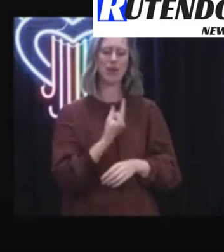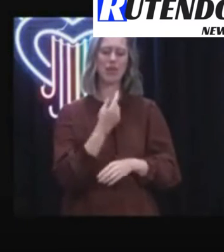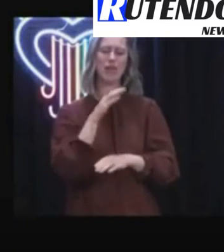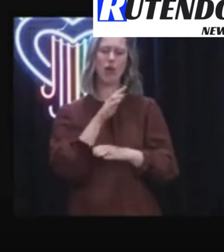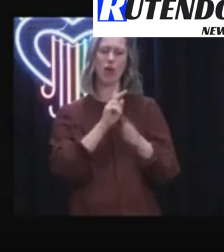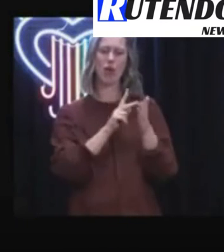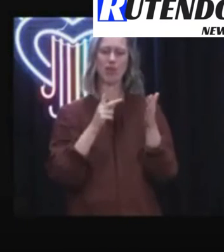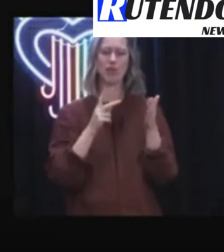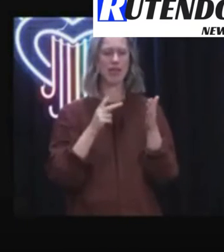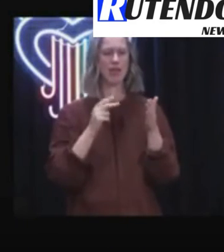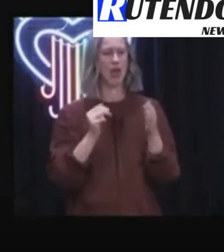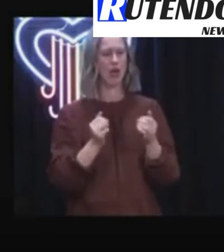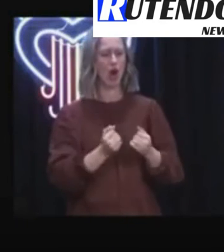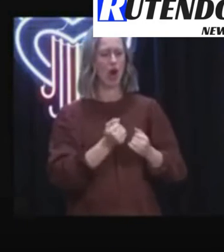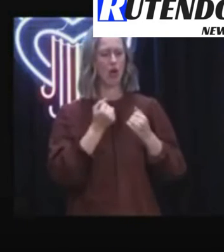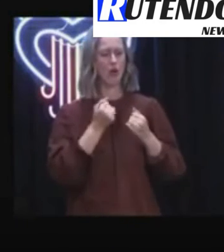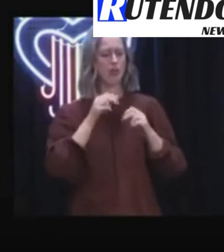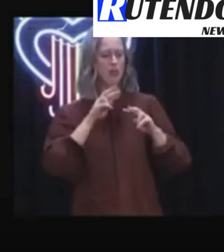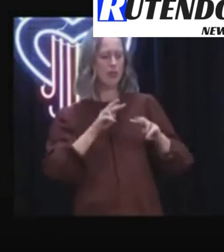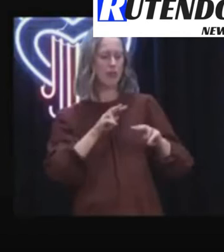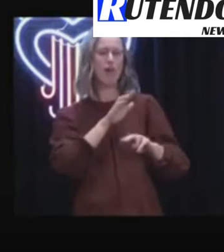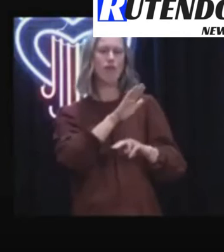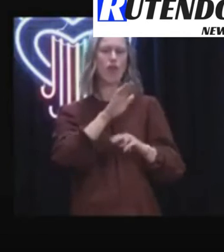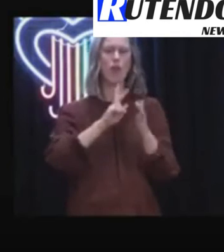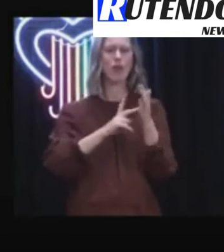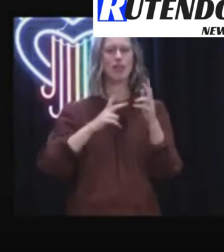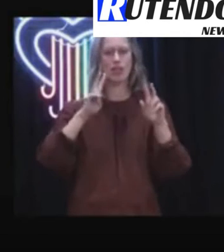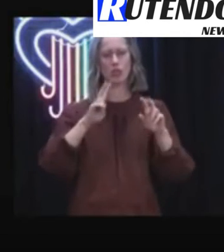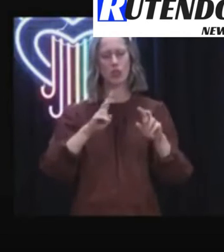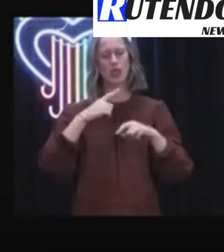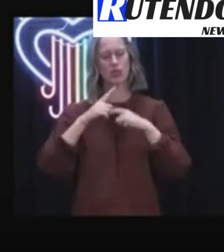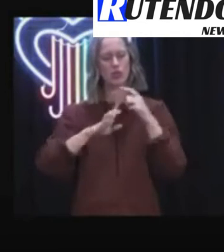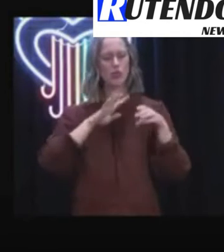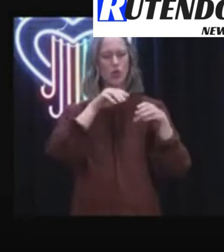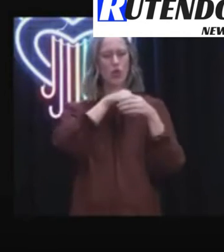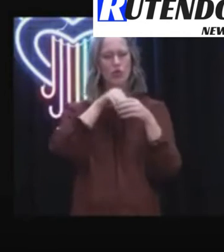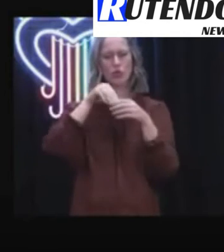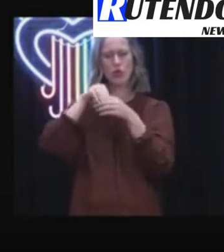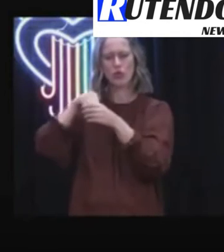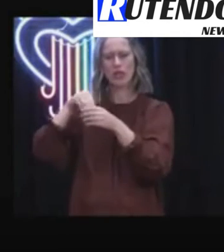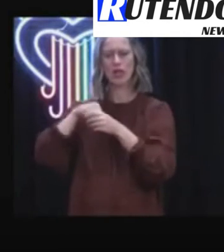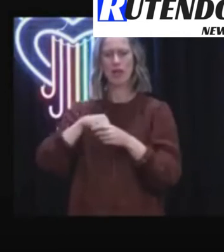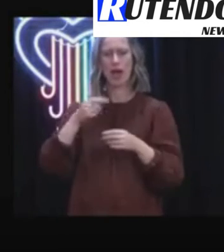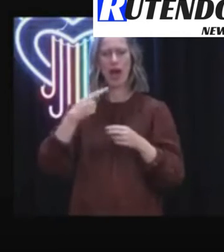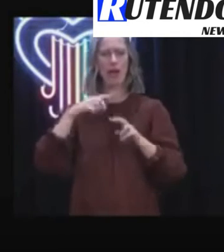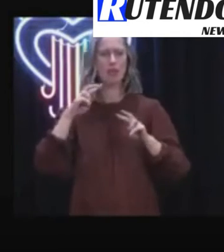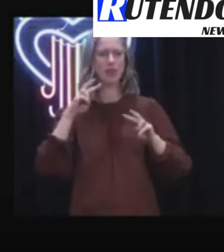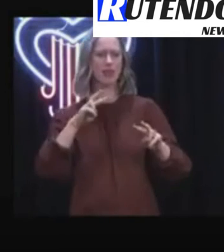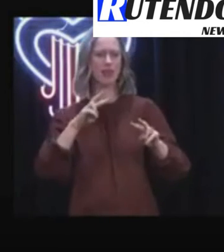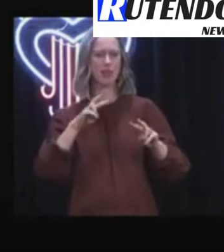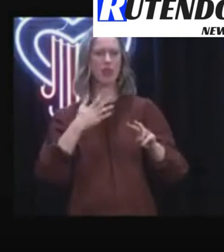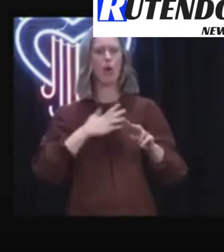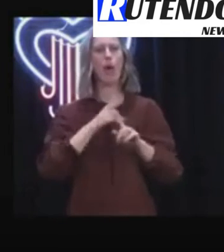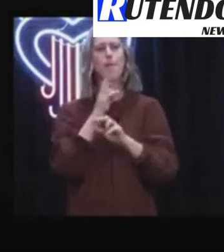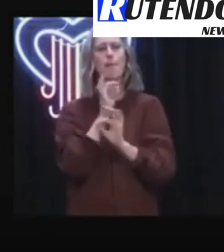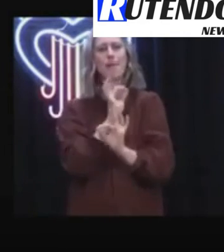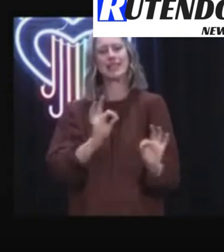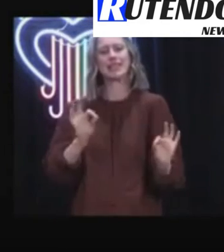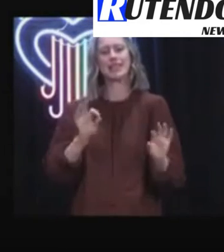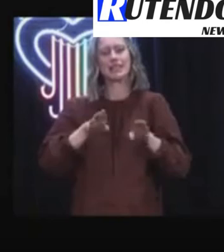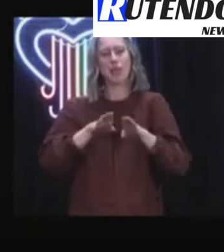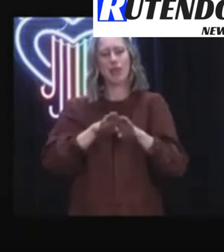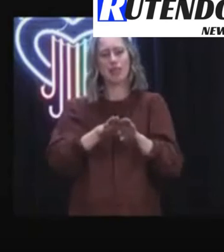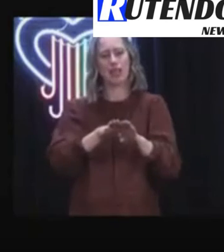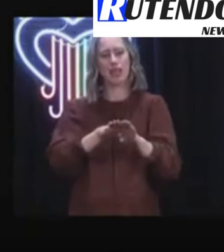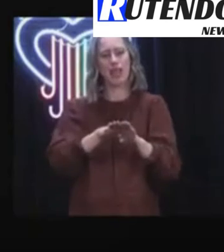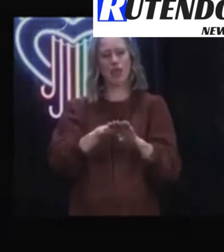take our own view on foreign policy issues, we'll continue to make a contribution but our lens is very much peace, stability and a rules